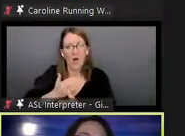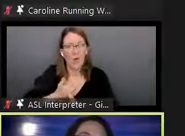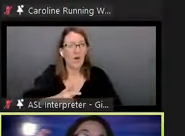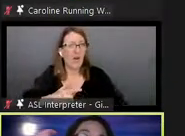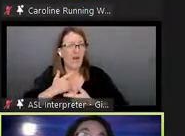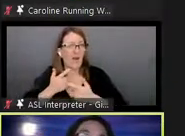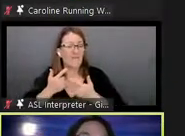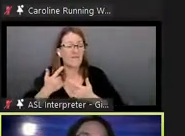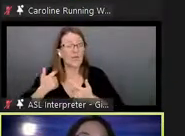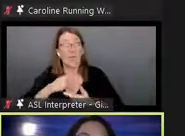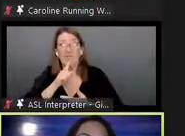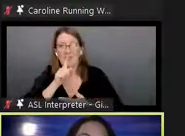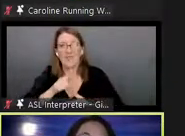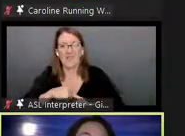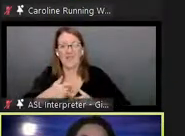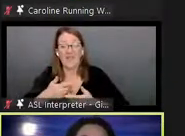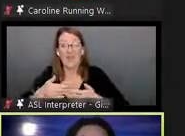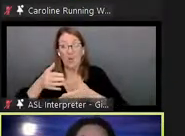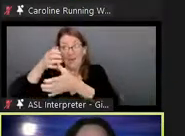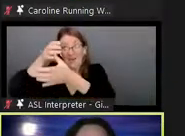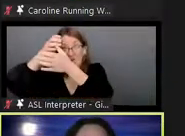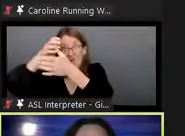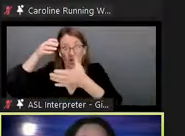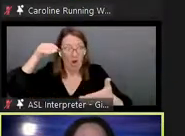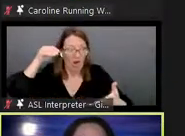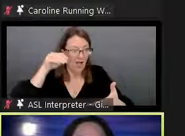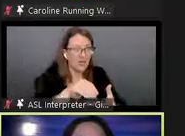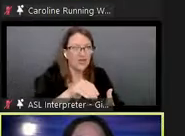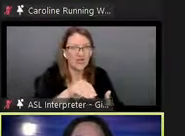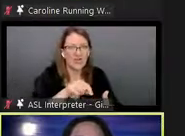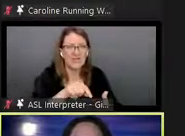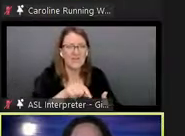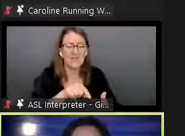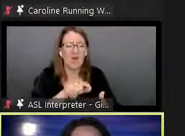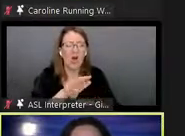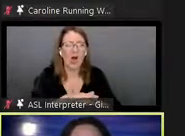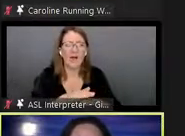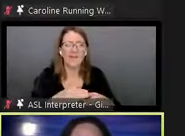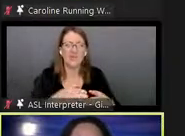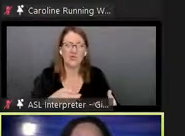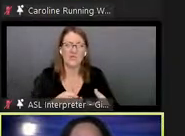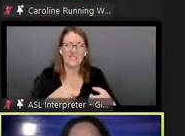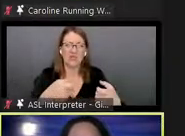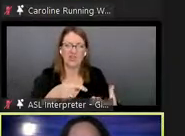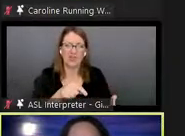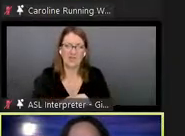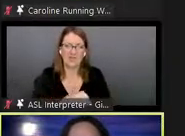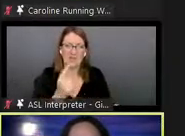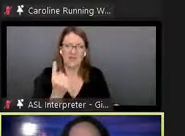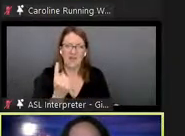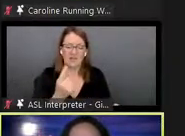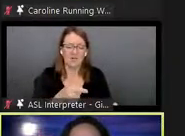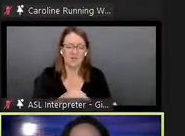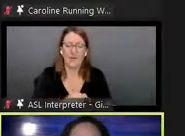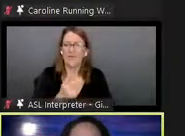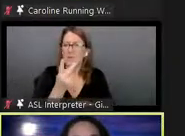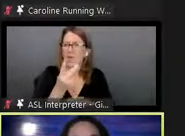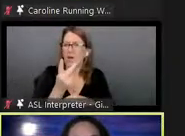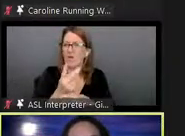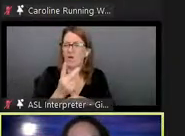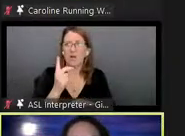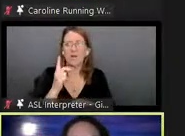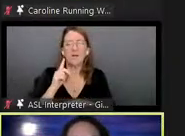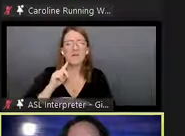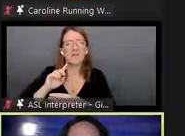all of all our knowledge onto a digital device that we really have to be conscious about the disciplining that